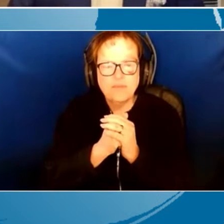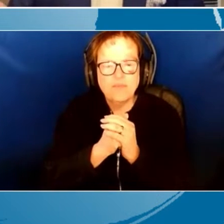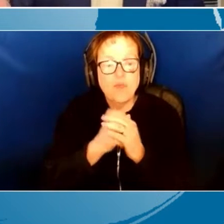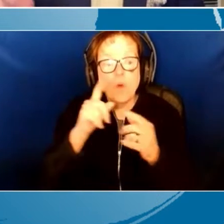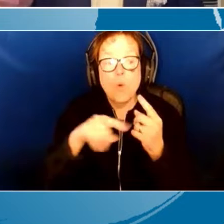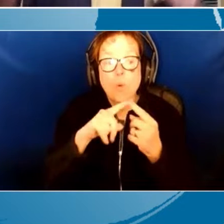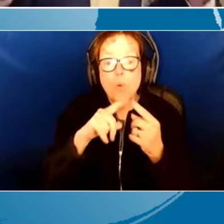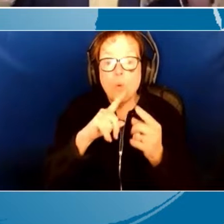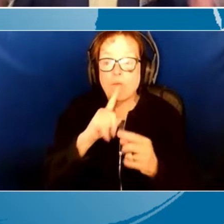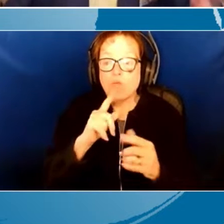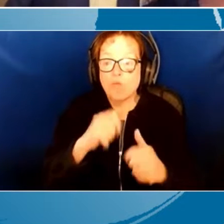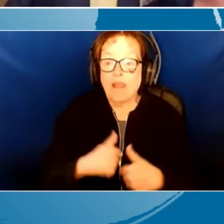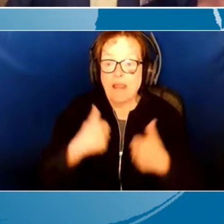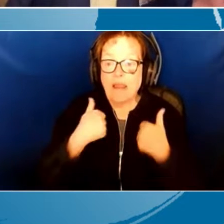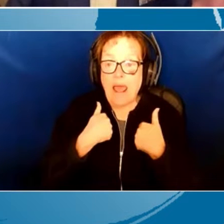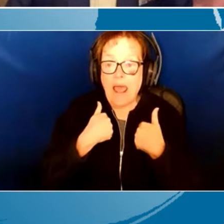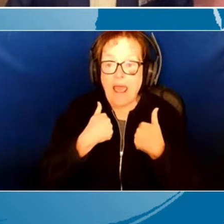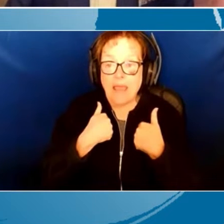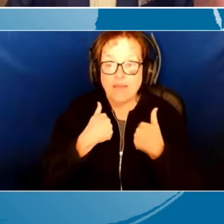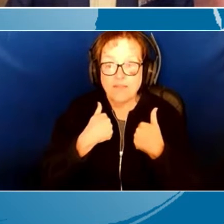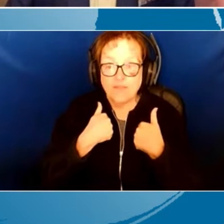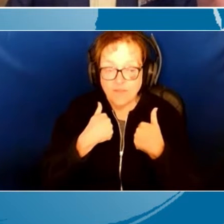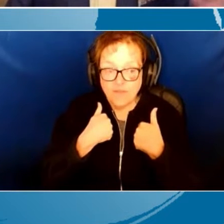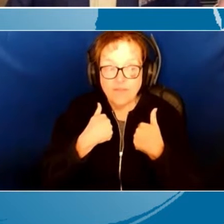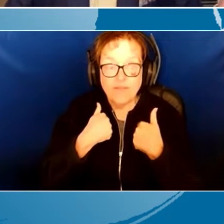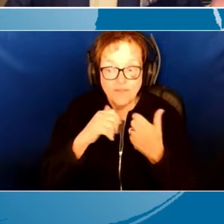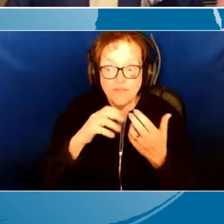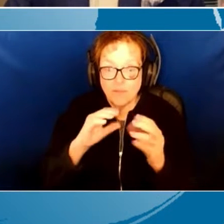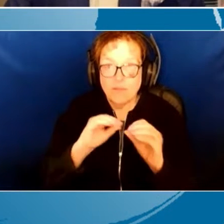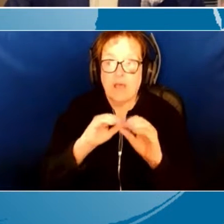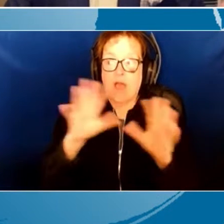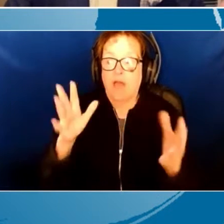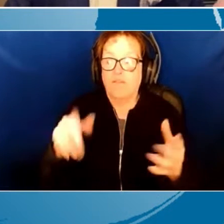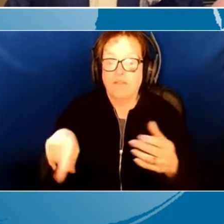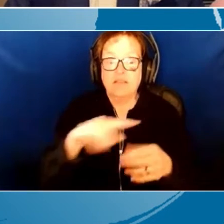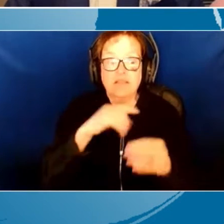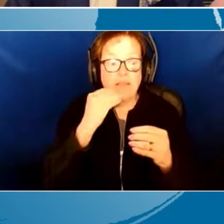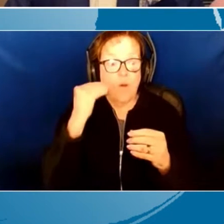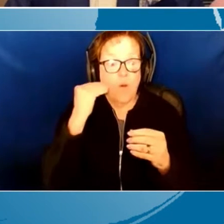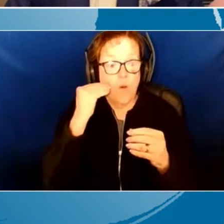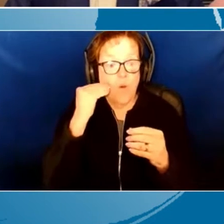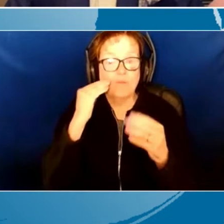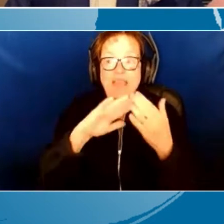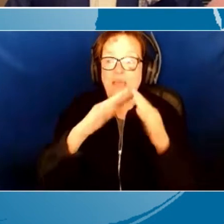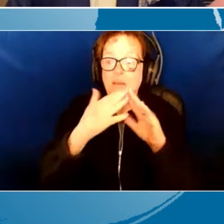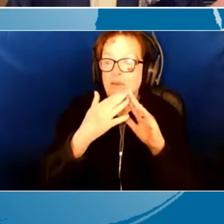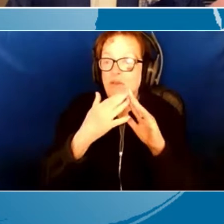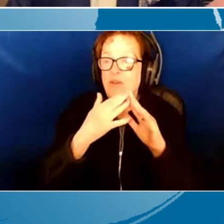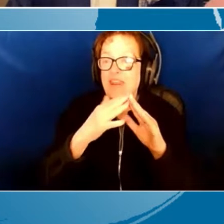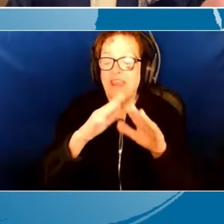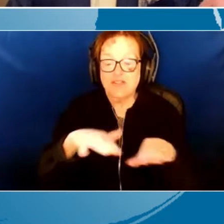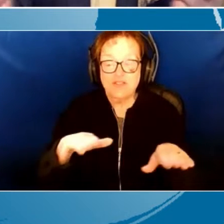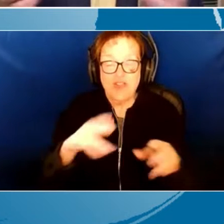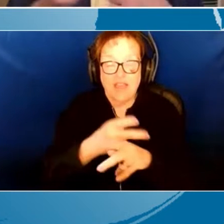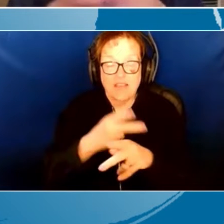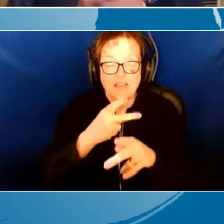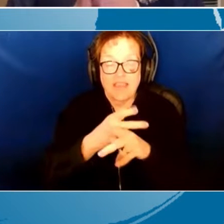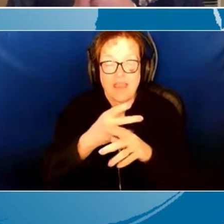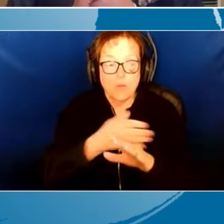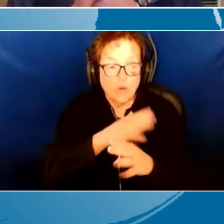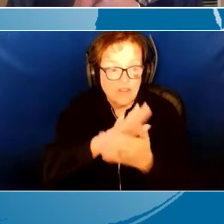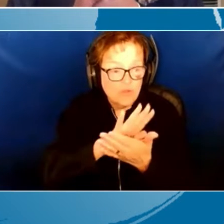life became evident to me in those homes and in the community, in those childcare and preschool classrooms,